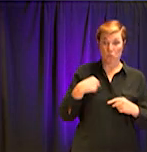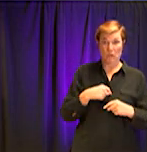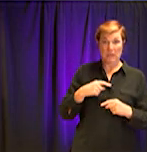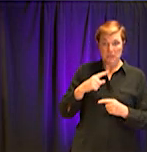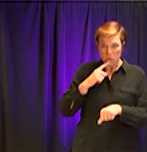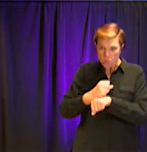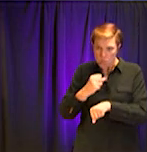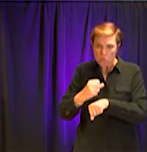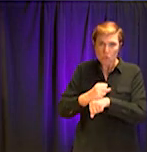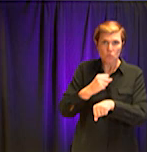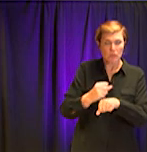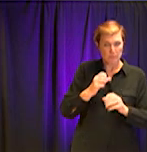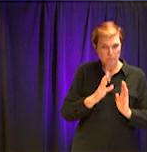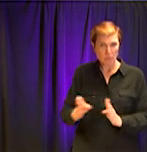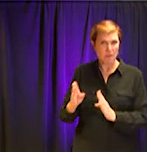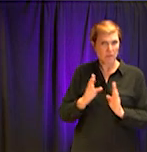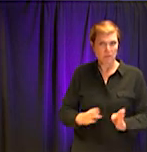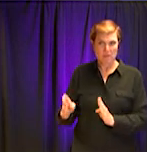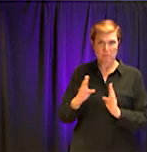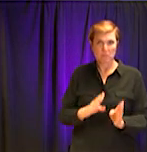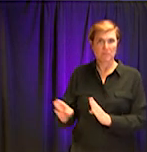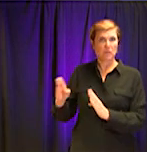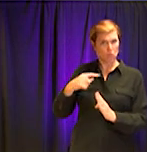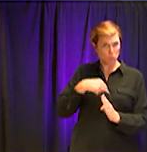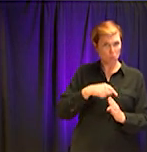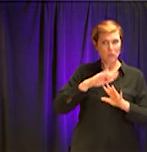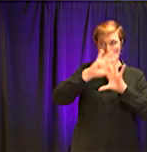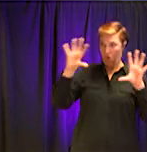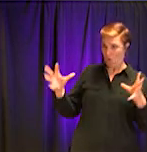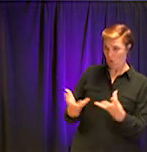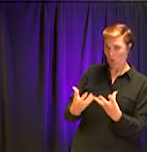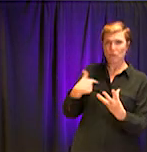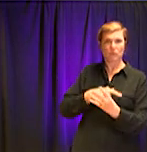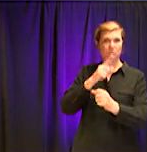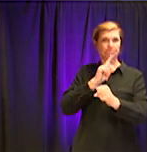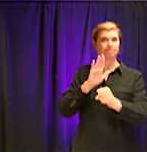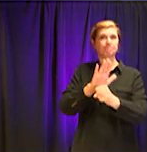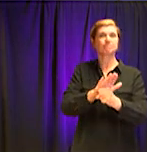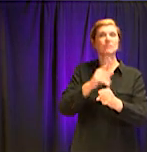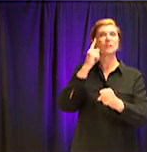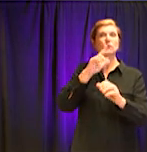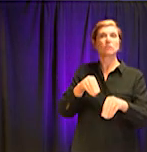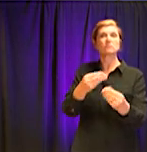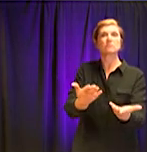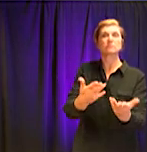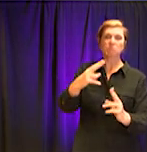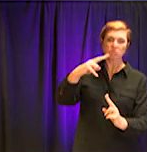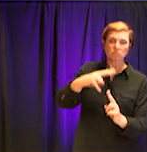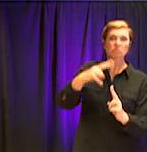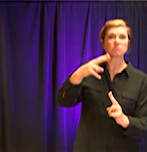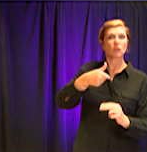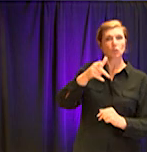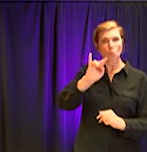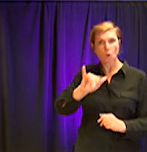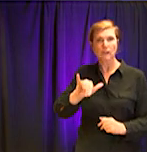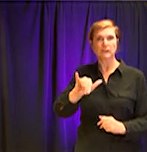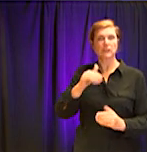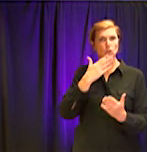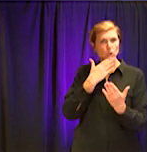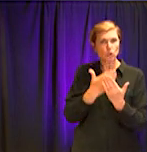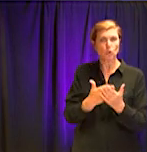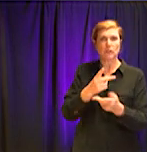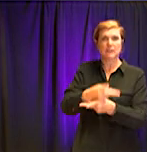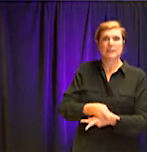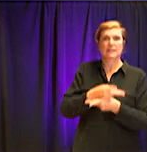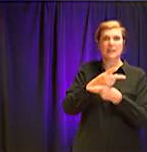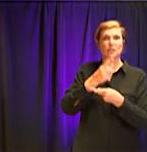um, are going to do everything in their power to deliver, um, quality, compassionate care for the citizens in DeKalb